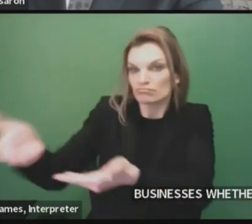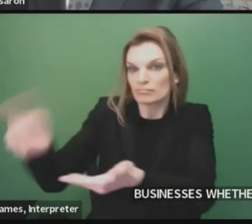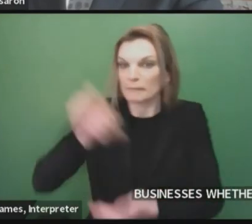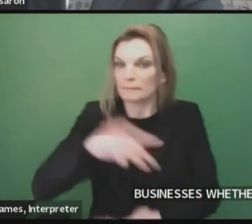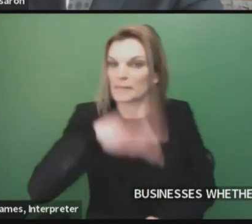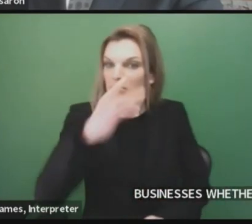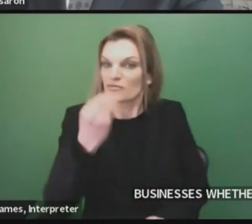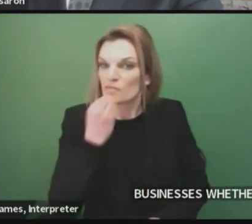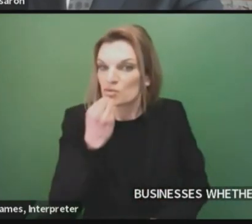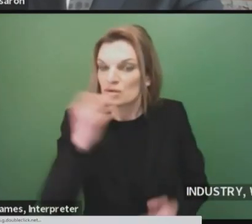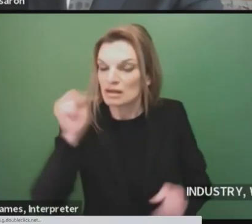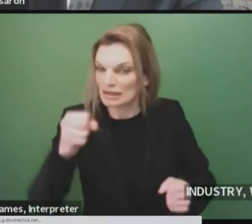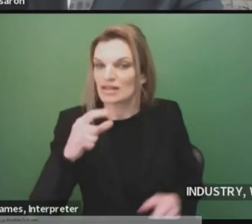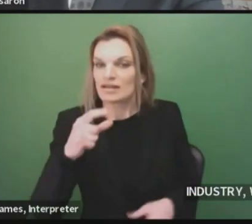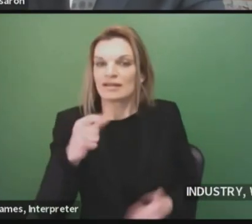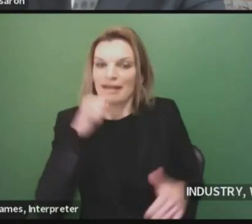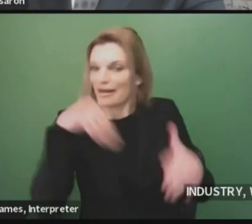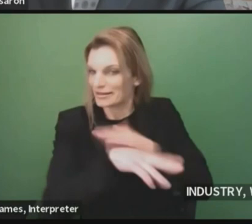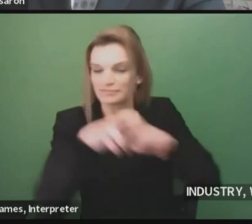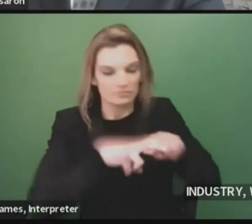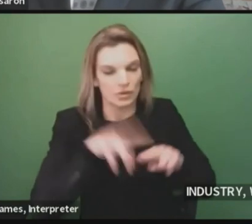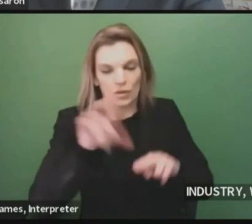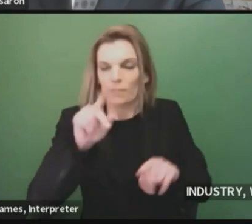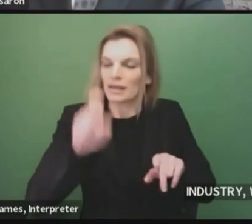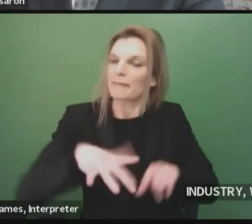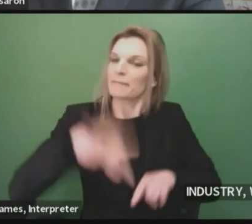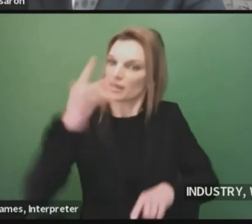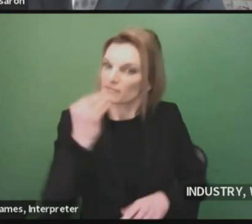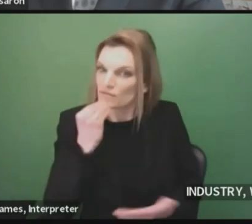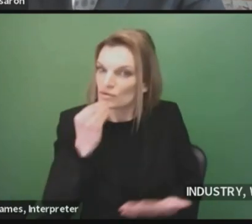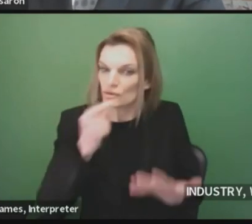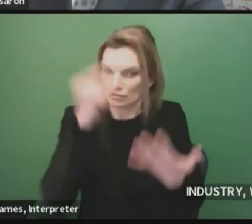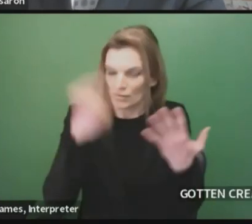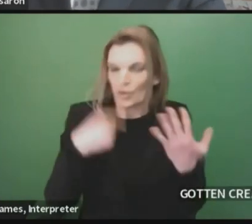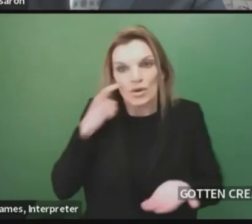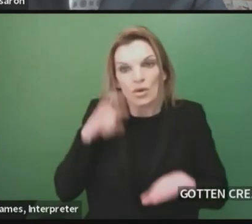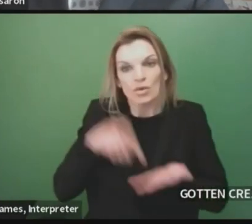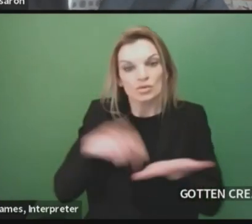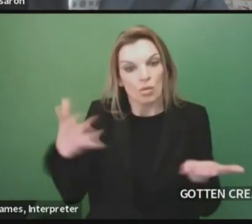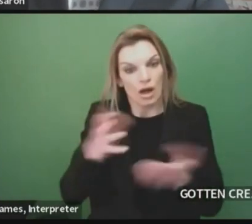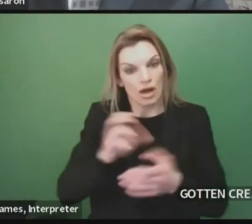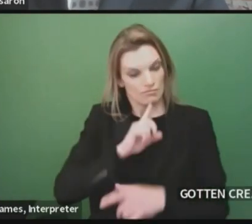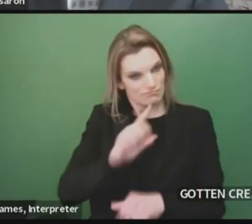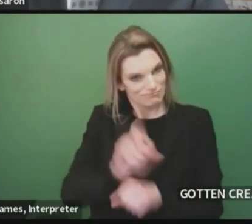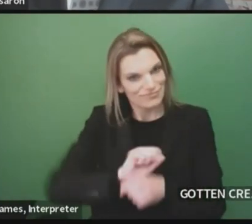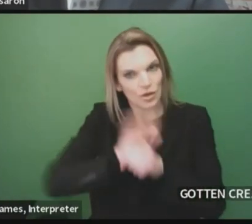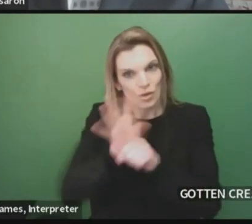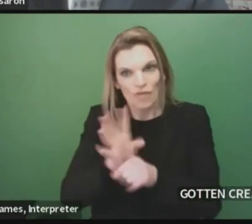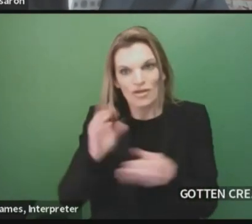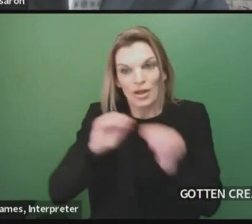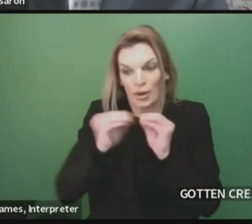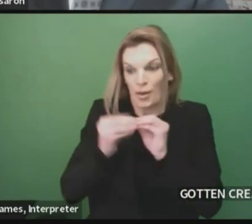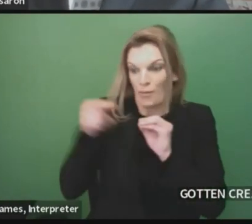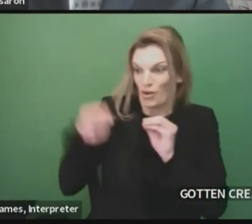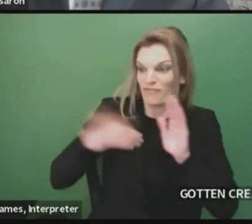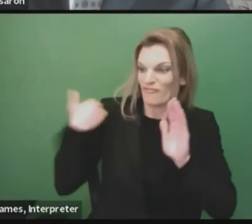that we are seeing, Michigan's, our pause has been working. We're in a stronger position than our Midwest neighbors.